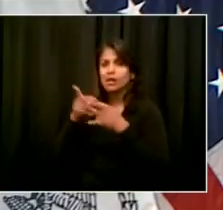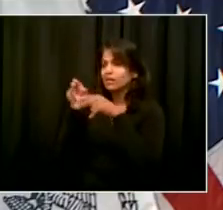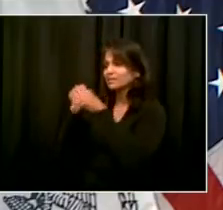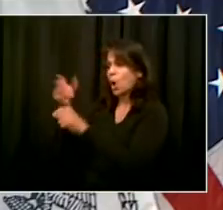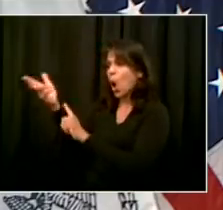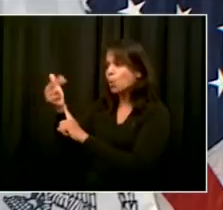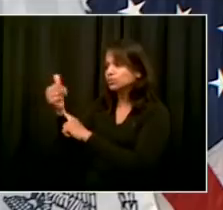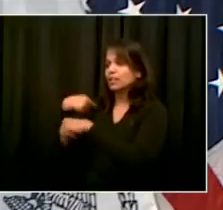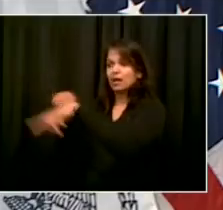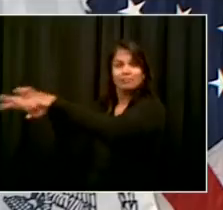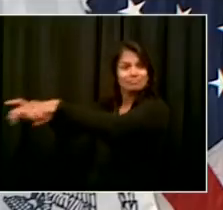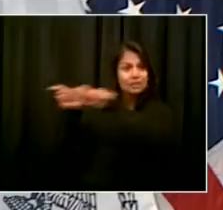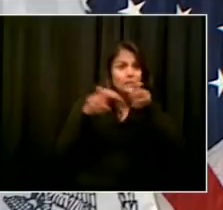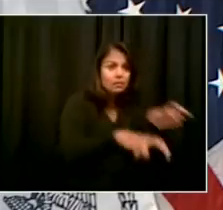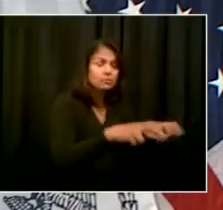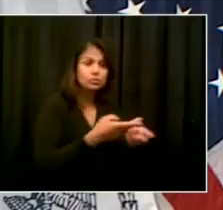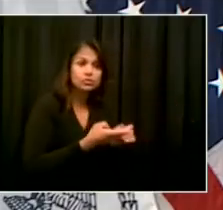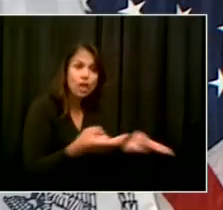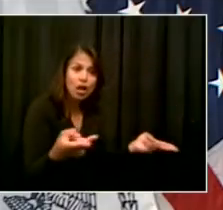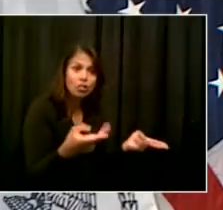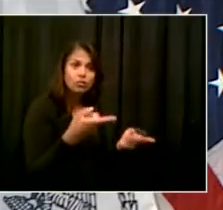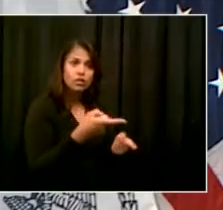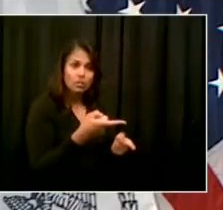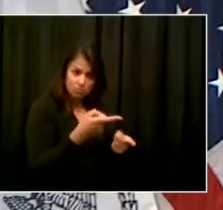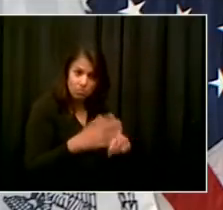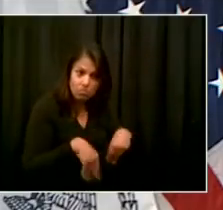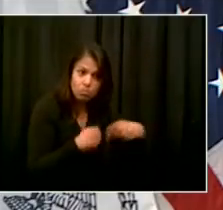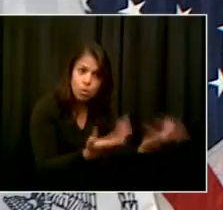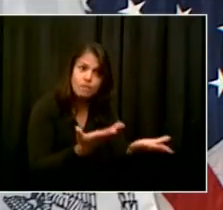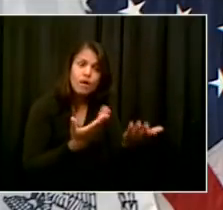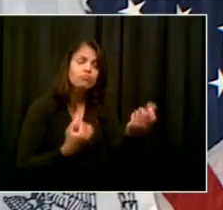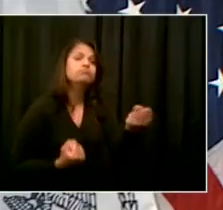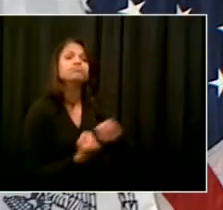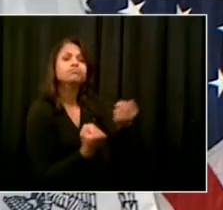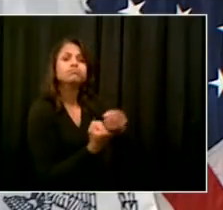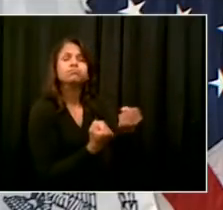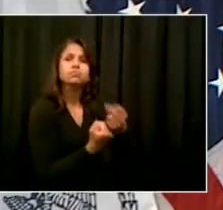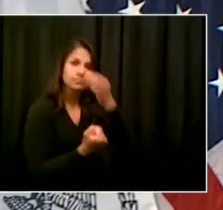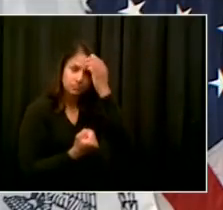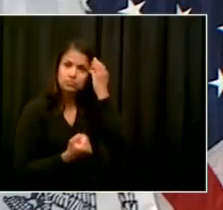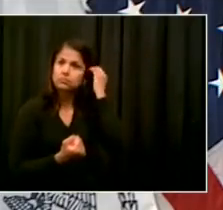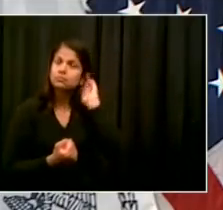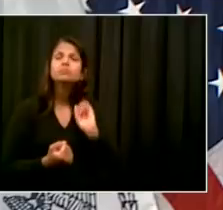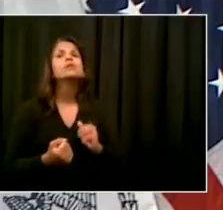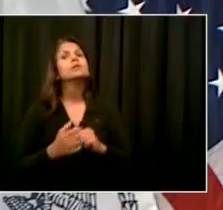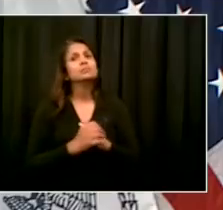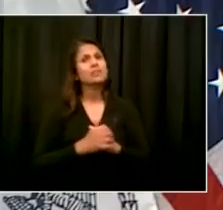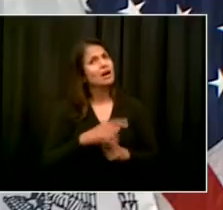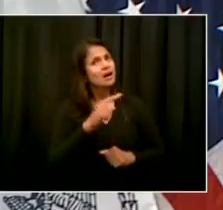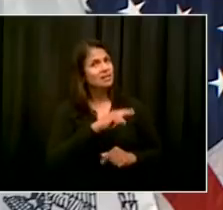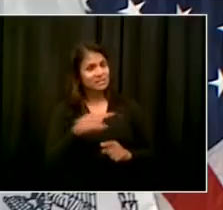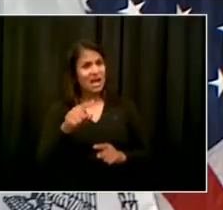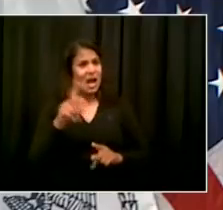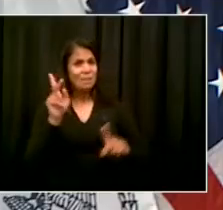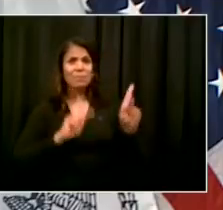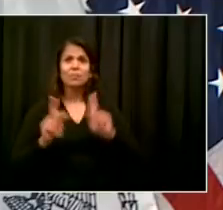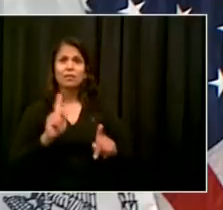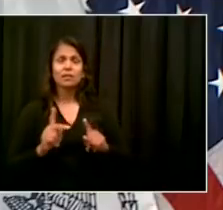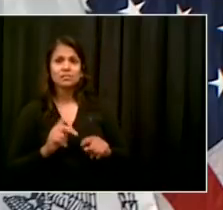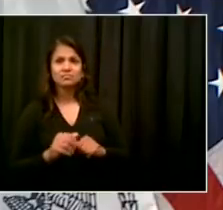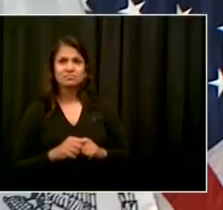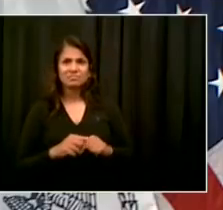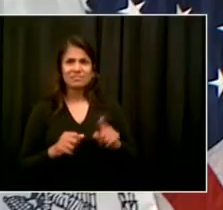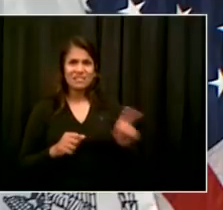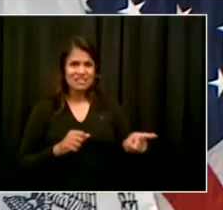colleague of mine spoke with a woman who uses a walker who was moved to a shelter in Long Island City last week. She's not been able to bathe because she doesn't have a walk-in